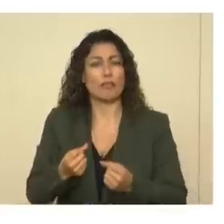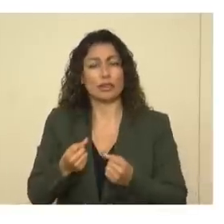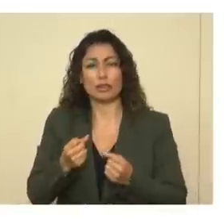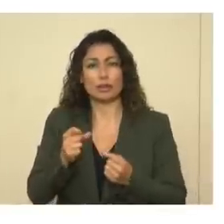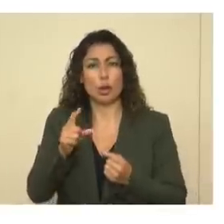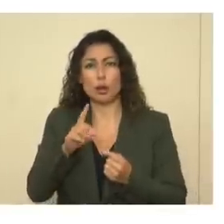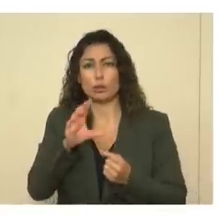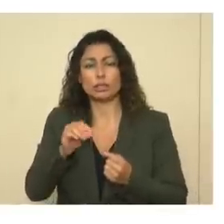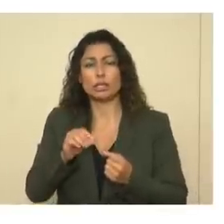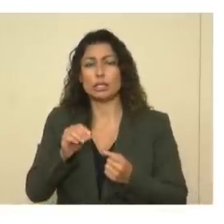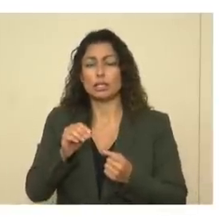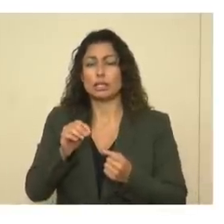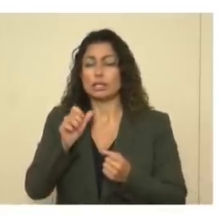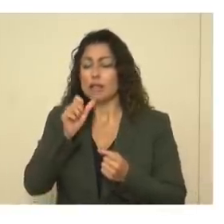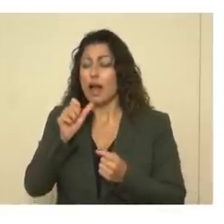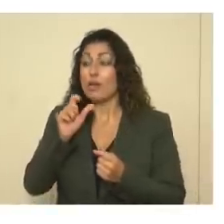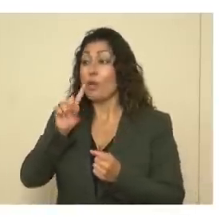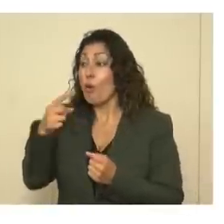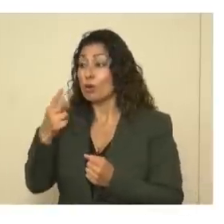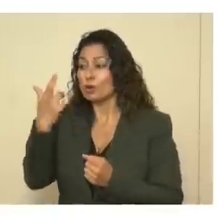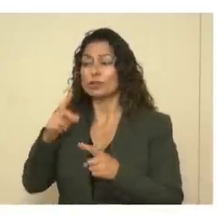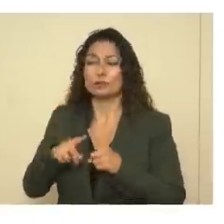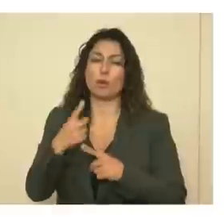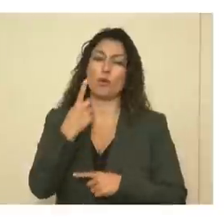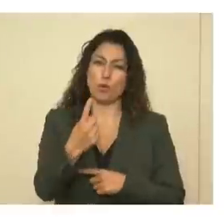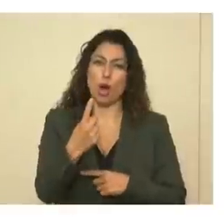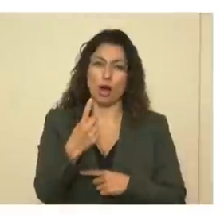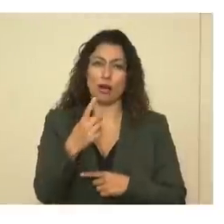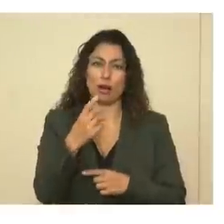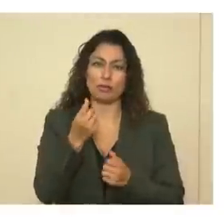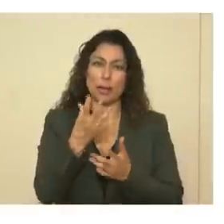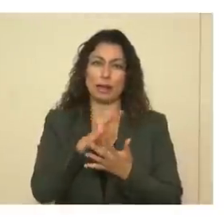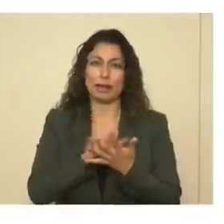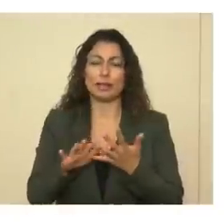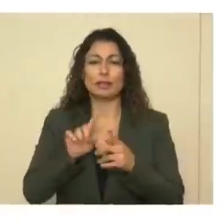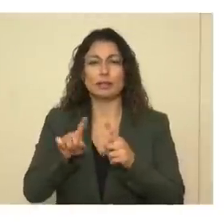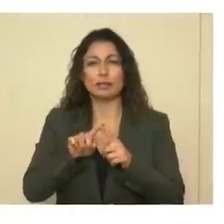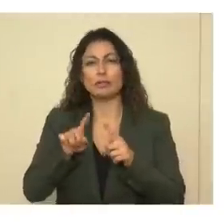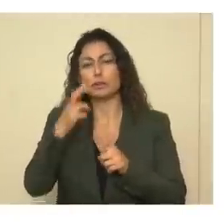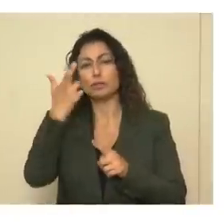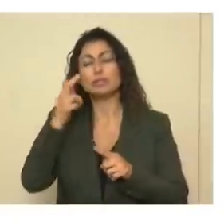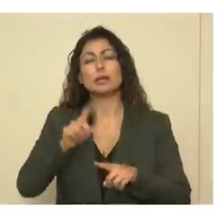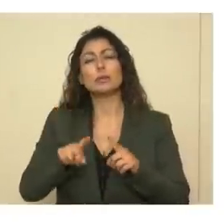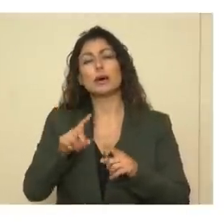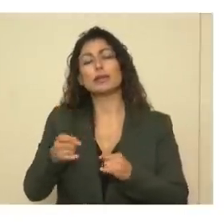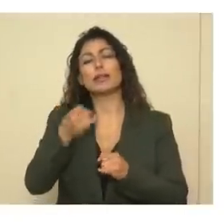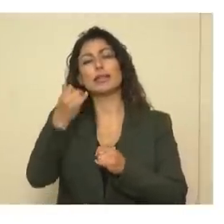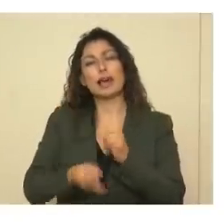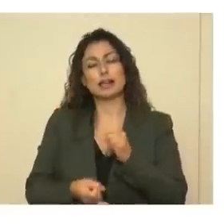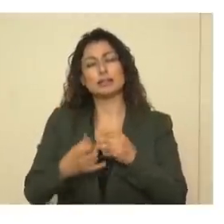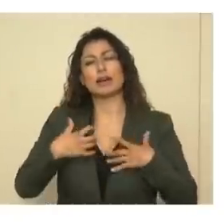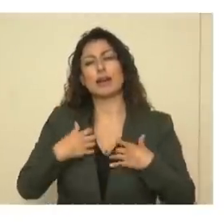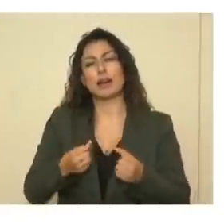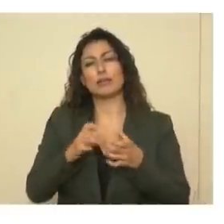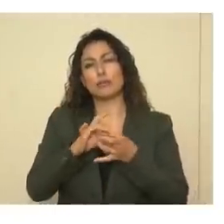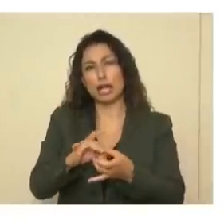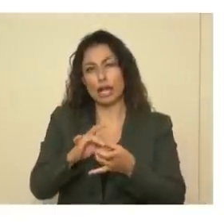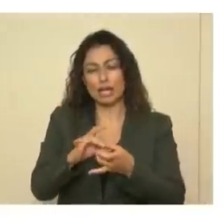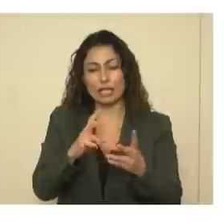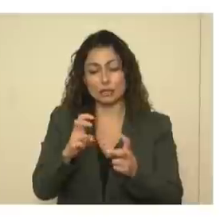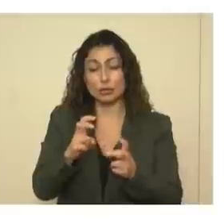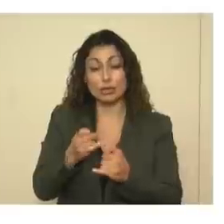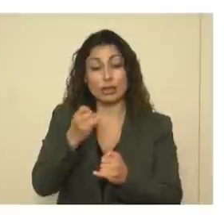the only reason, but a part of the reason, and wanted to pass that on to you. And then the last, health-related issues on the next slide,